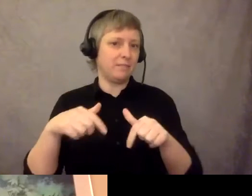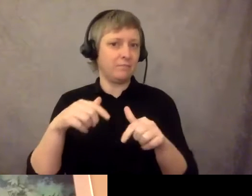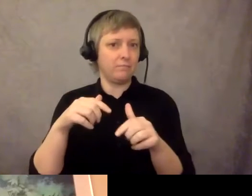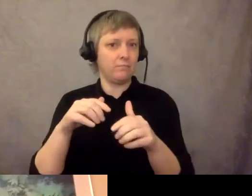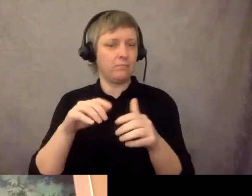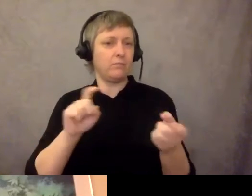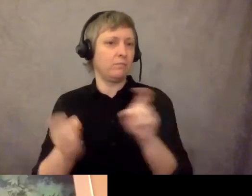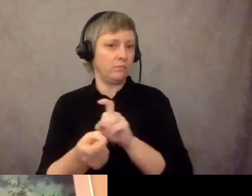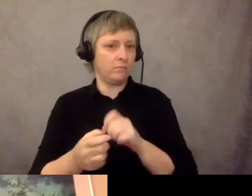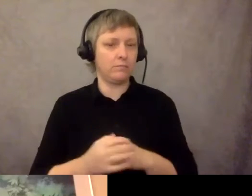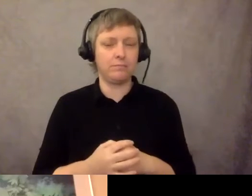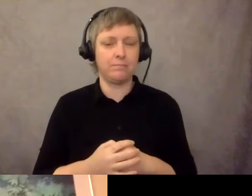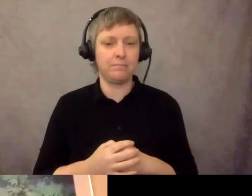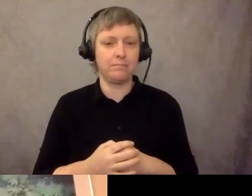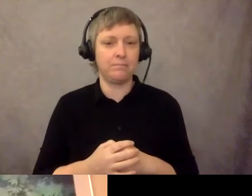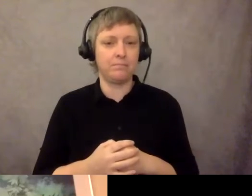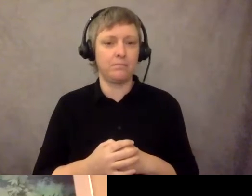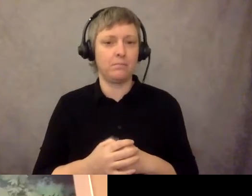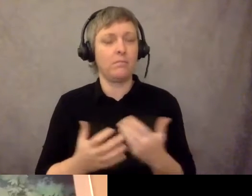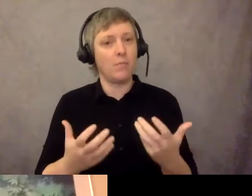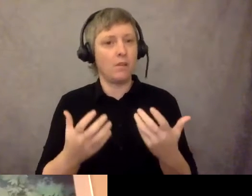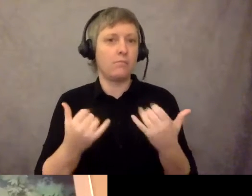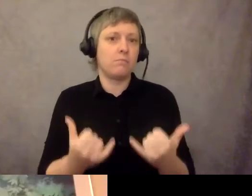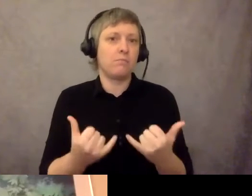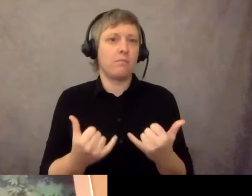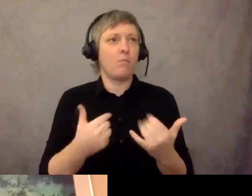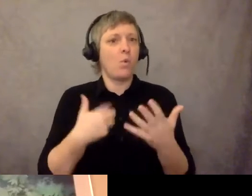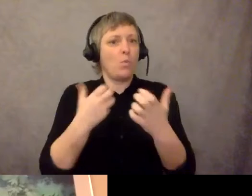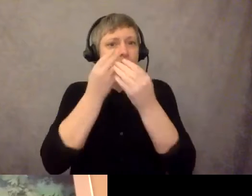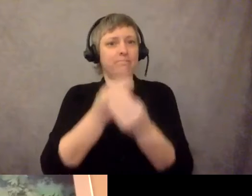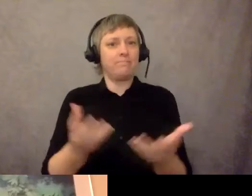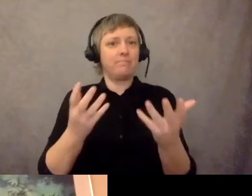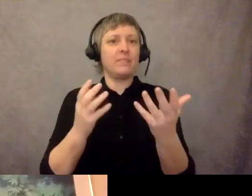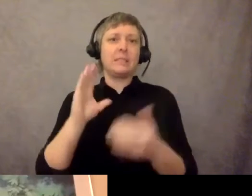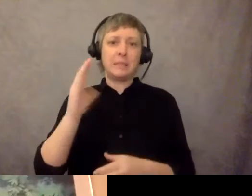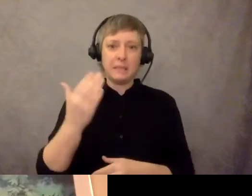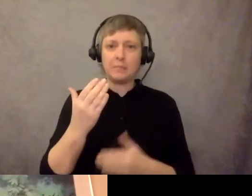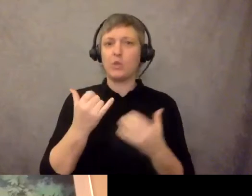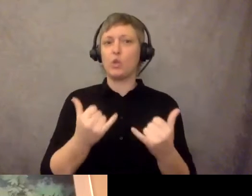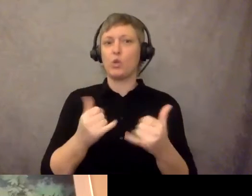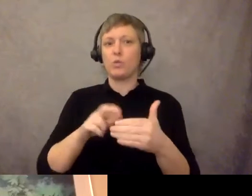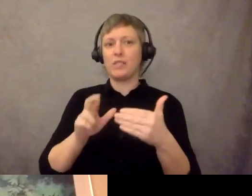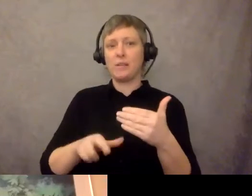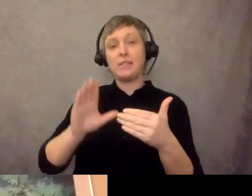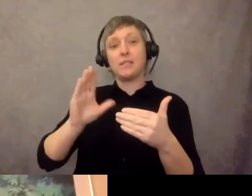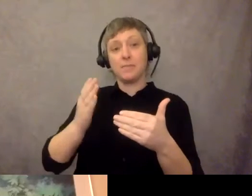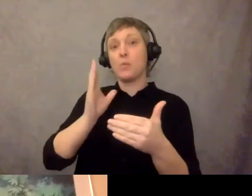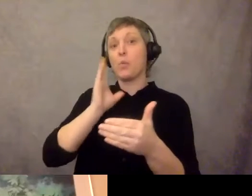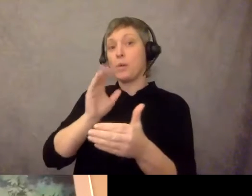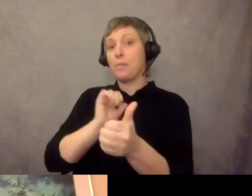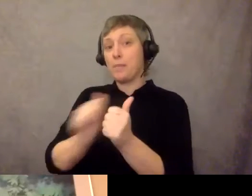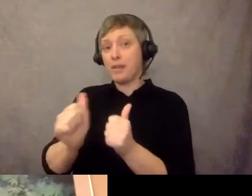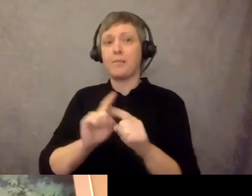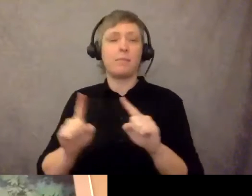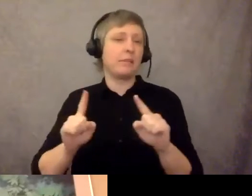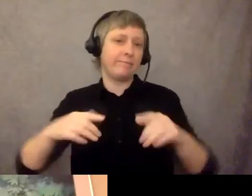while the current results look like it may be passing, we aren't sure yet.